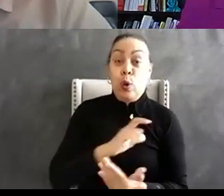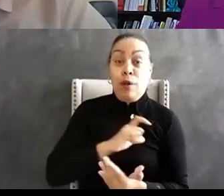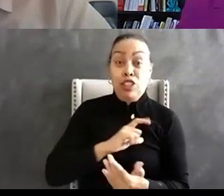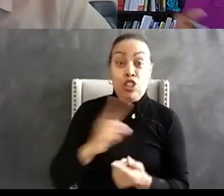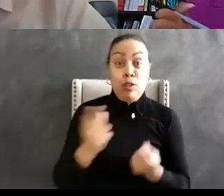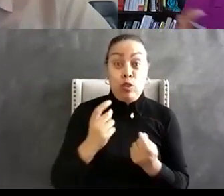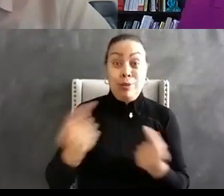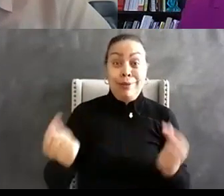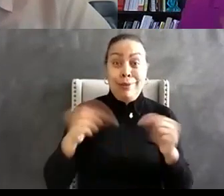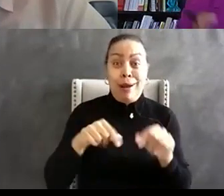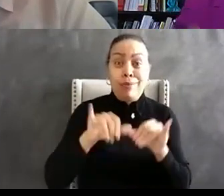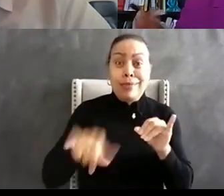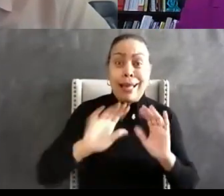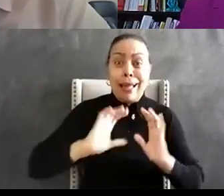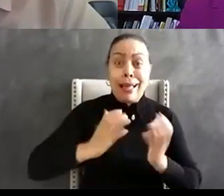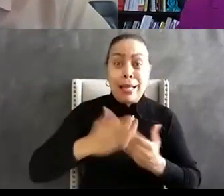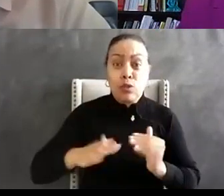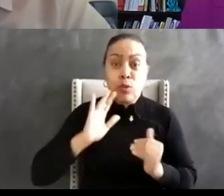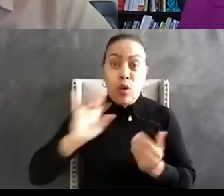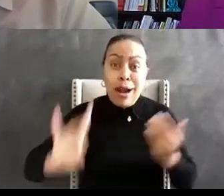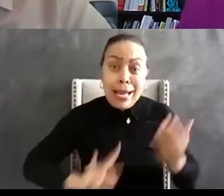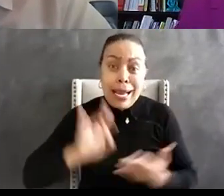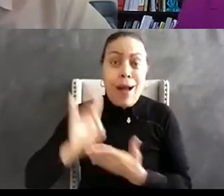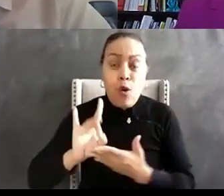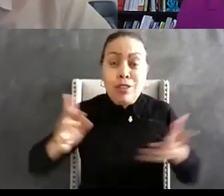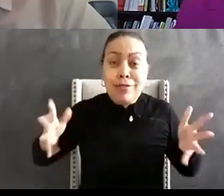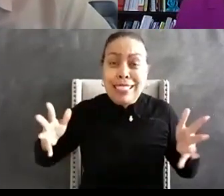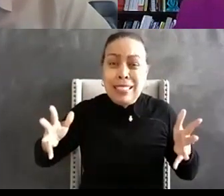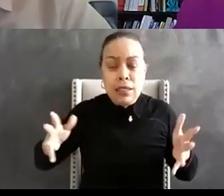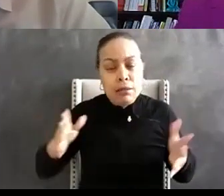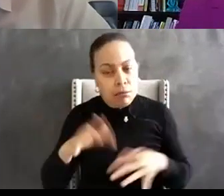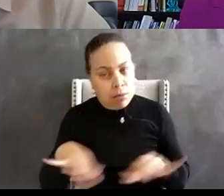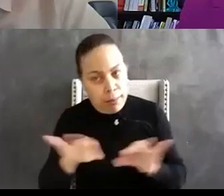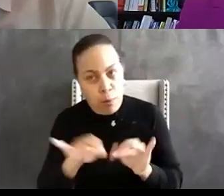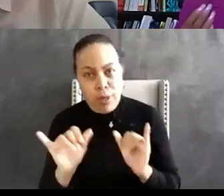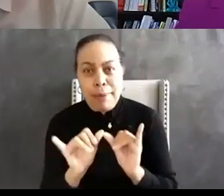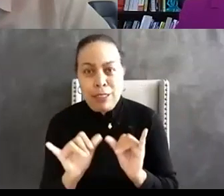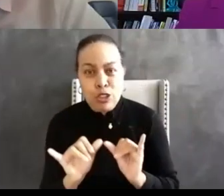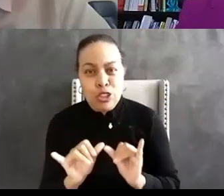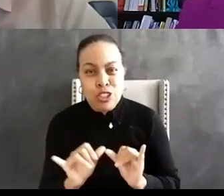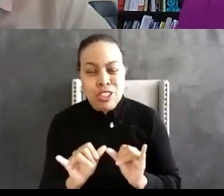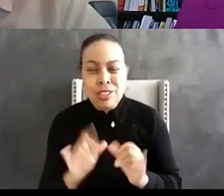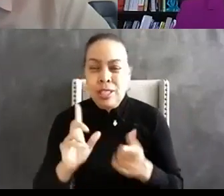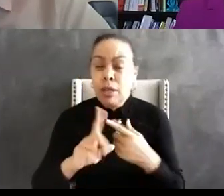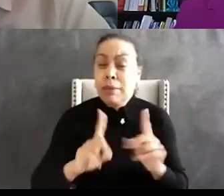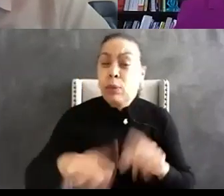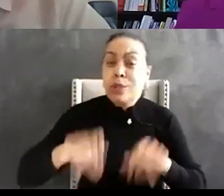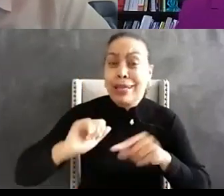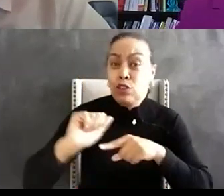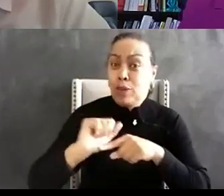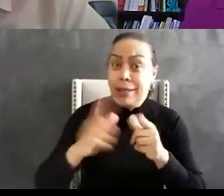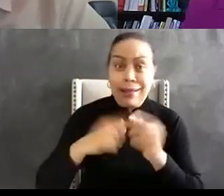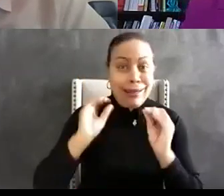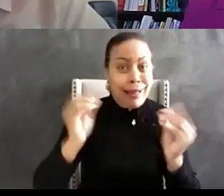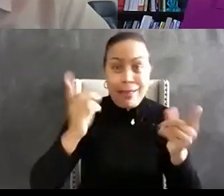classroom for eight hours on the Faye you have to have it consistent but it also has to be measured because if we're not if we're putting people through this and nothing's happening then we need to